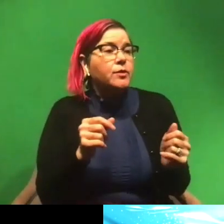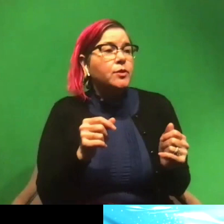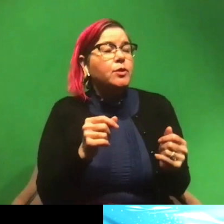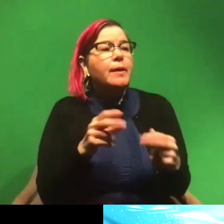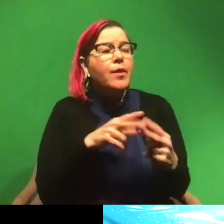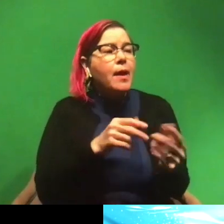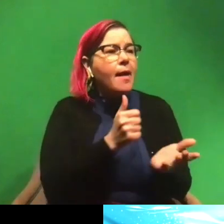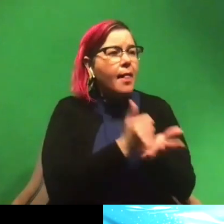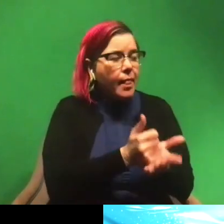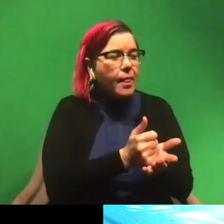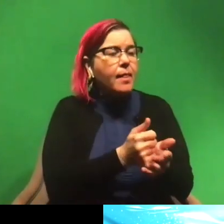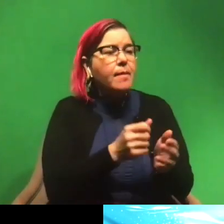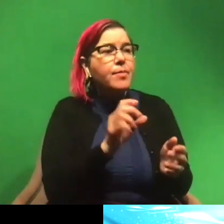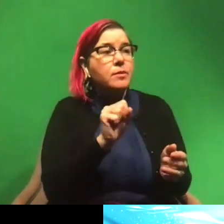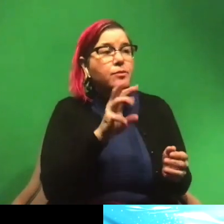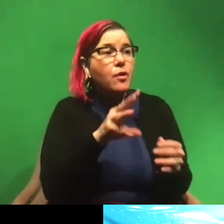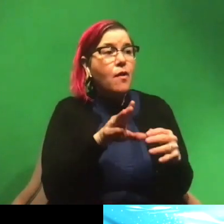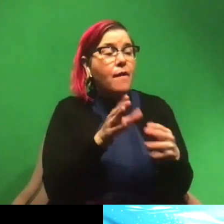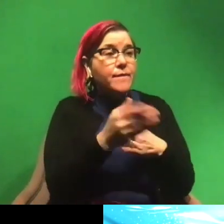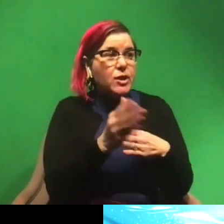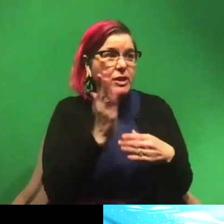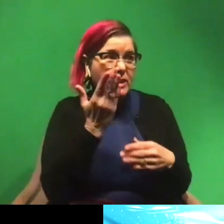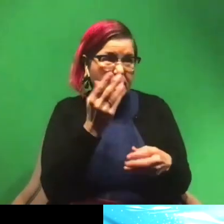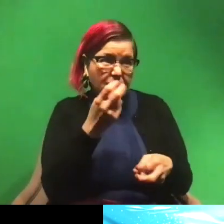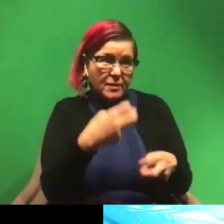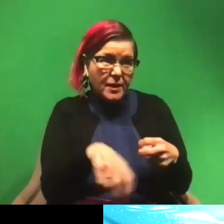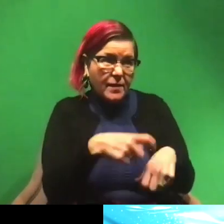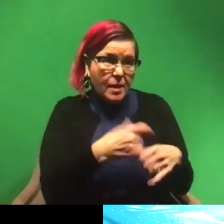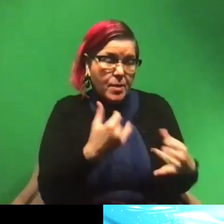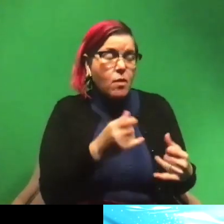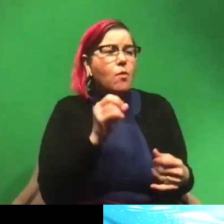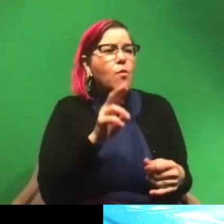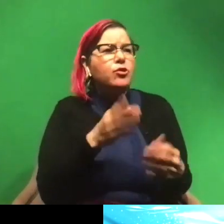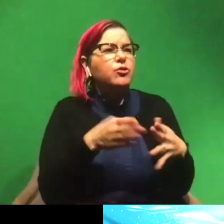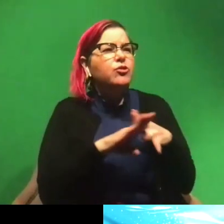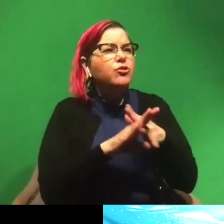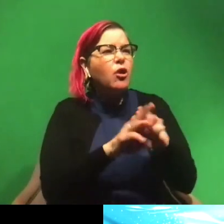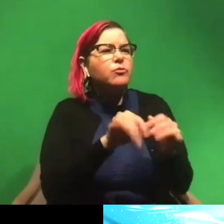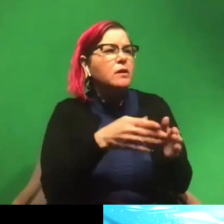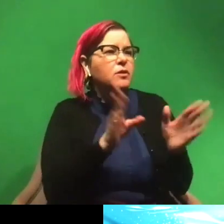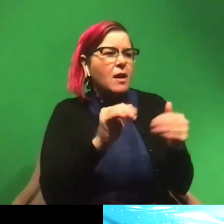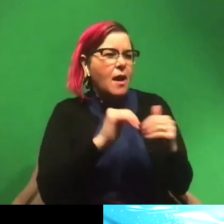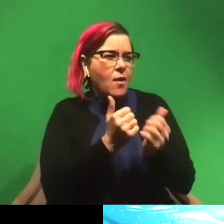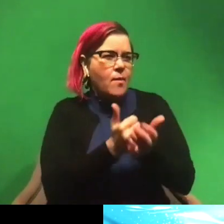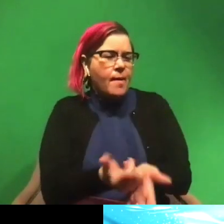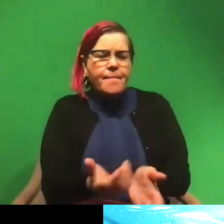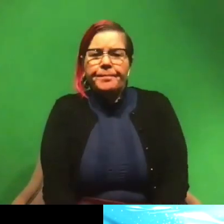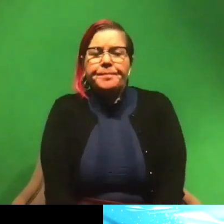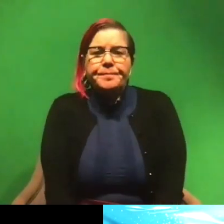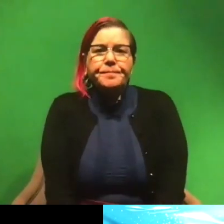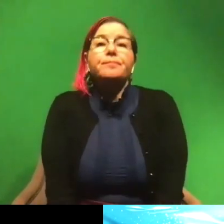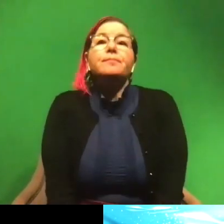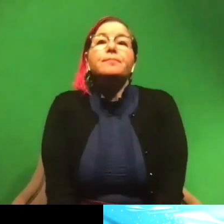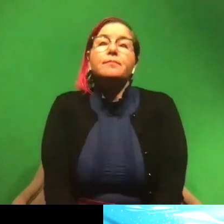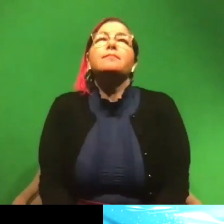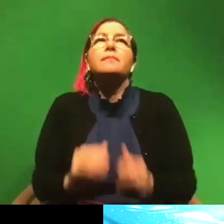help, uh, the sawfish that seems like it's having a tough time or just sharks and rays in general? Uh, so ways